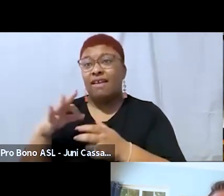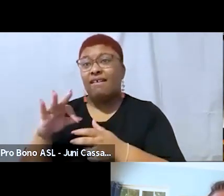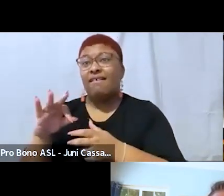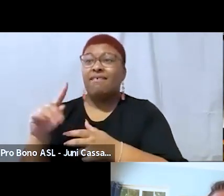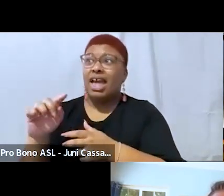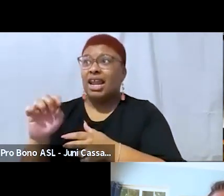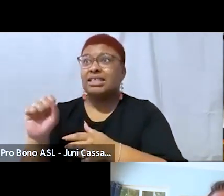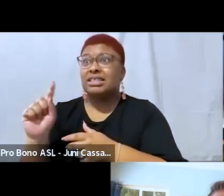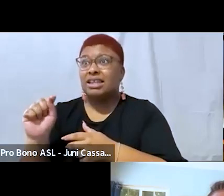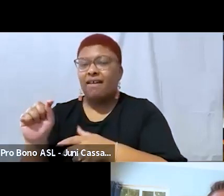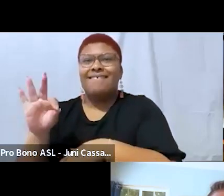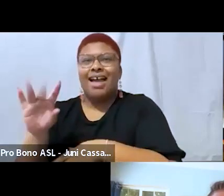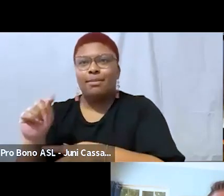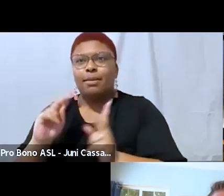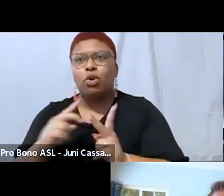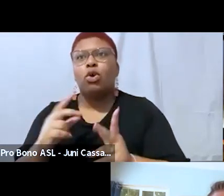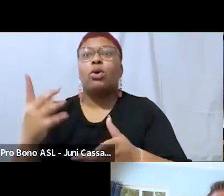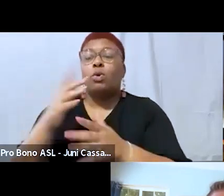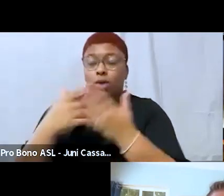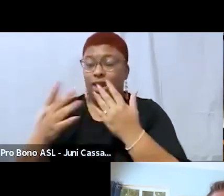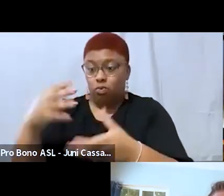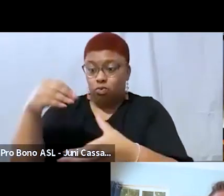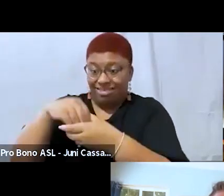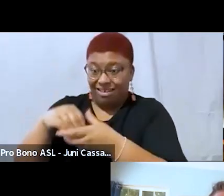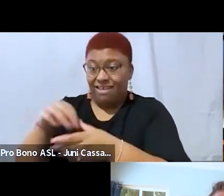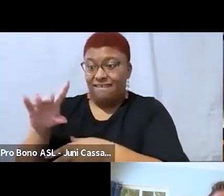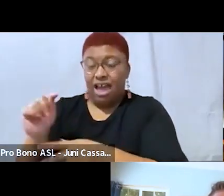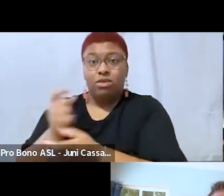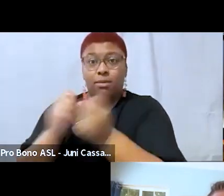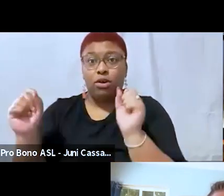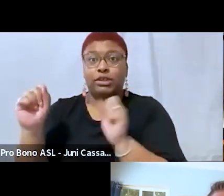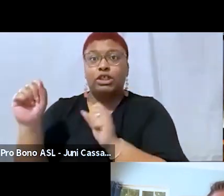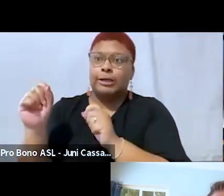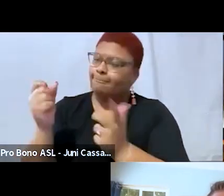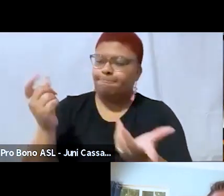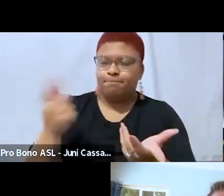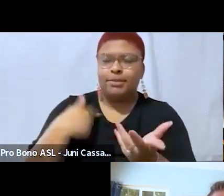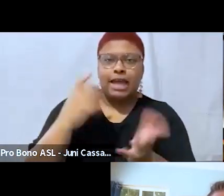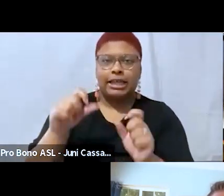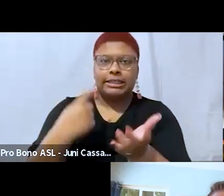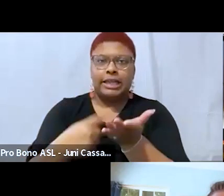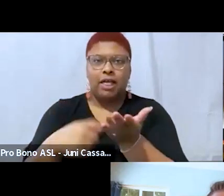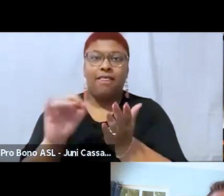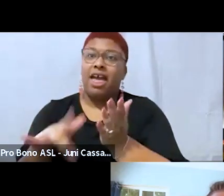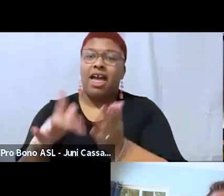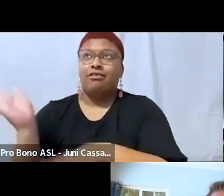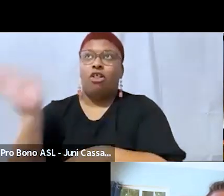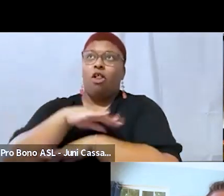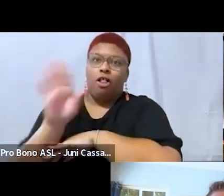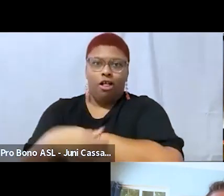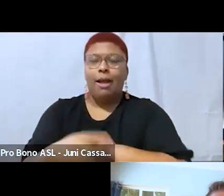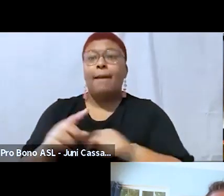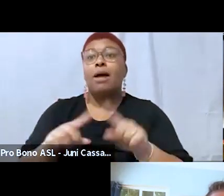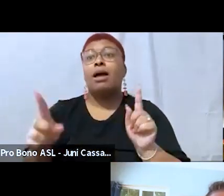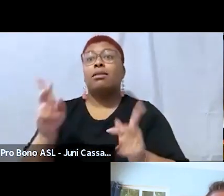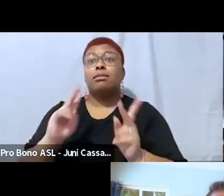within fat liberation i could talk about all day long um and so there's this perception some bias that people might not even be